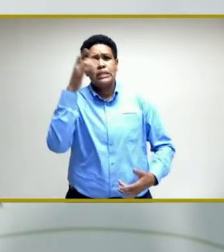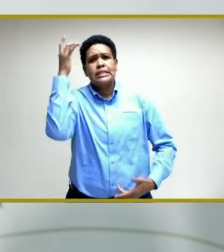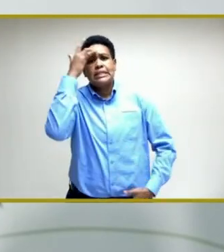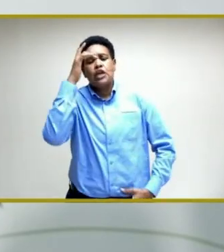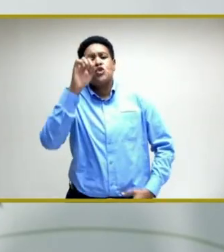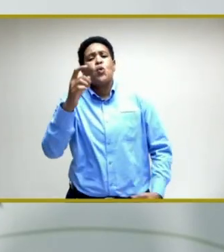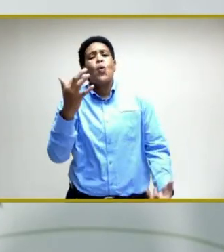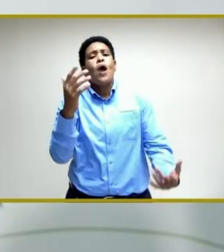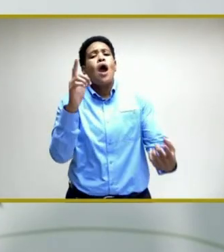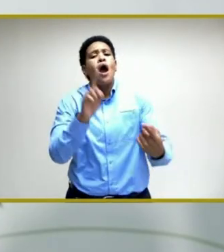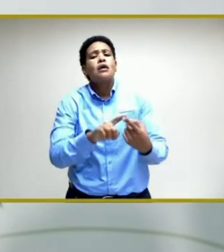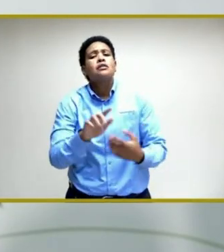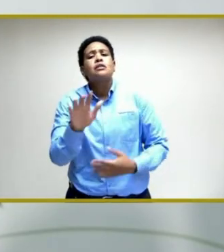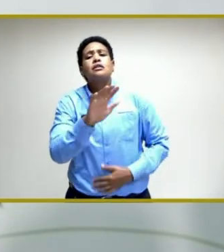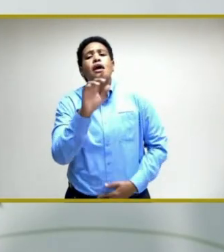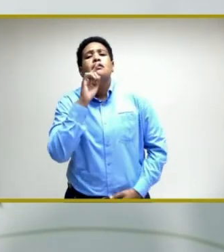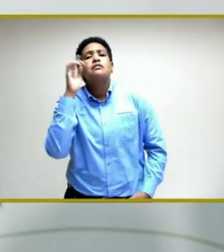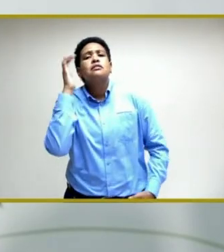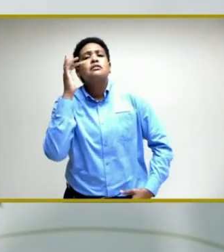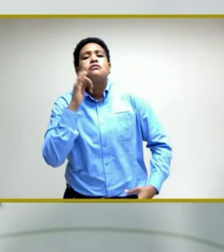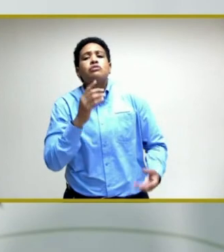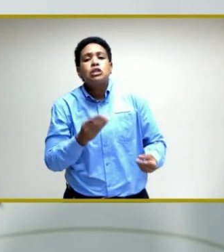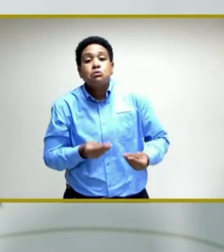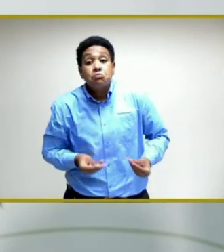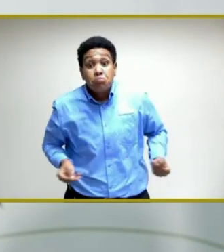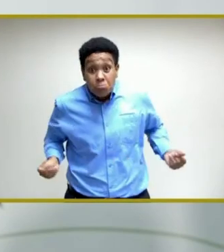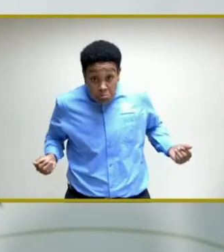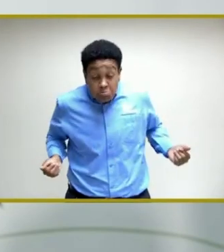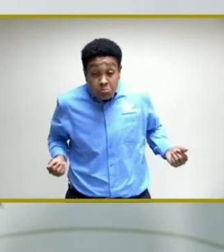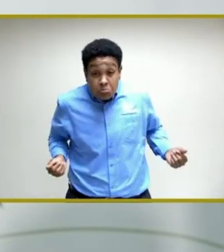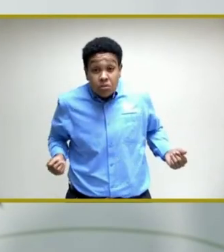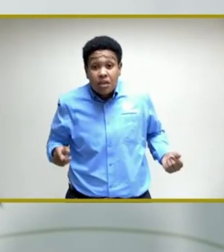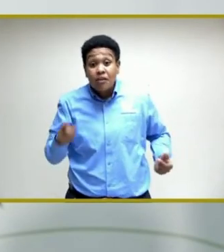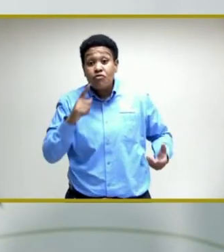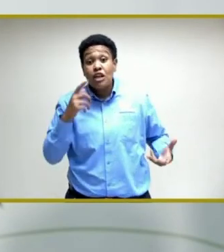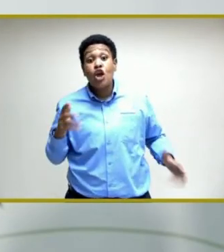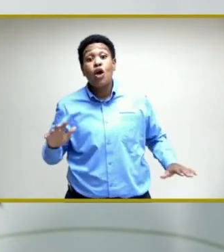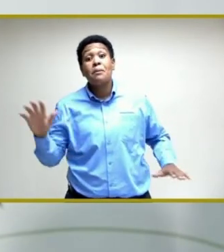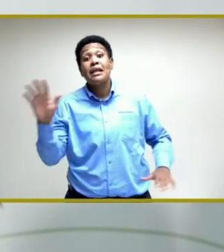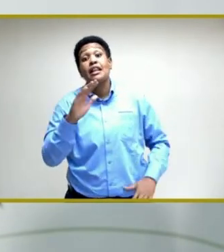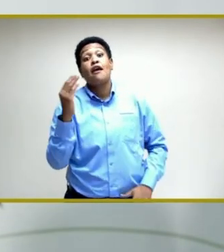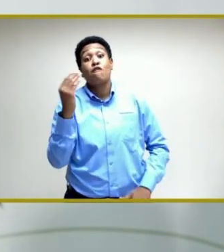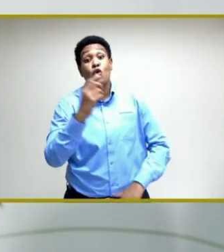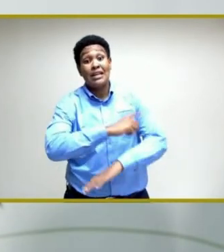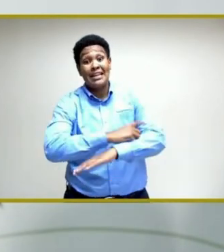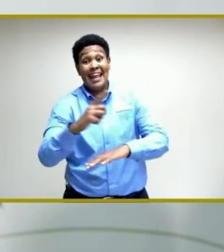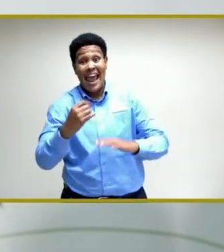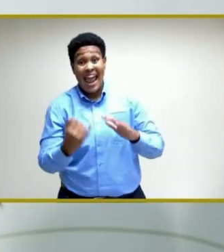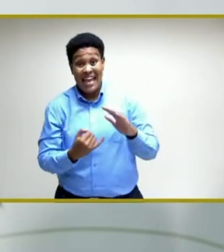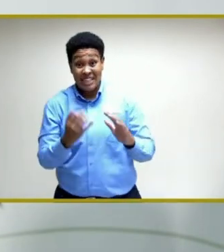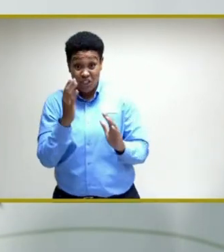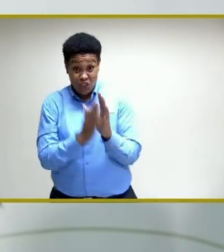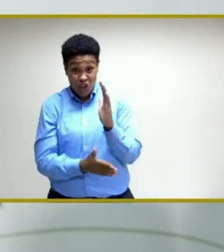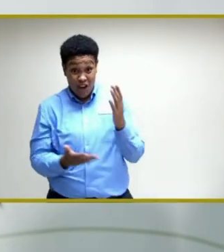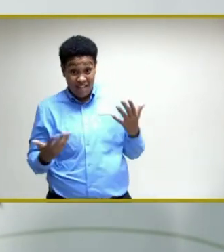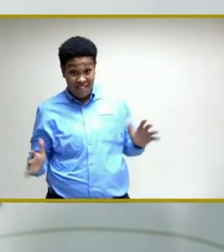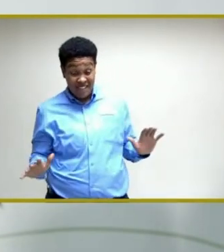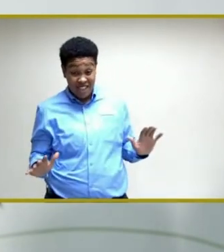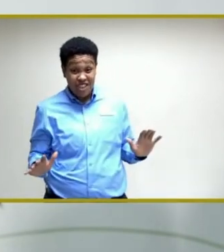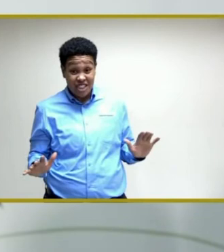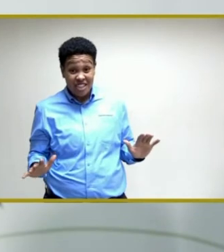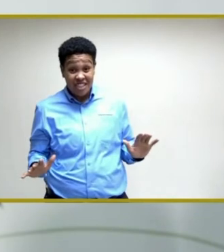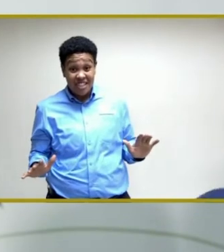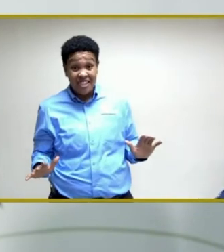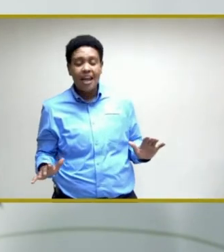wait until their symptoms resolve. They have completed their 14 days of isolation, and then